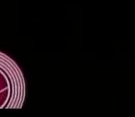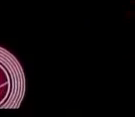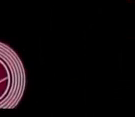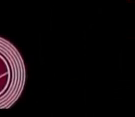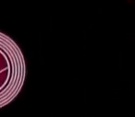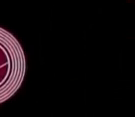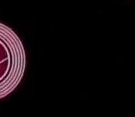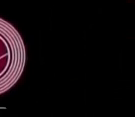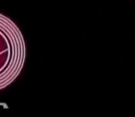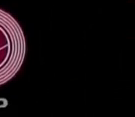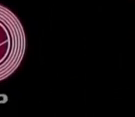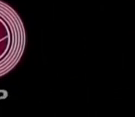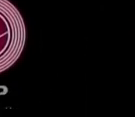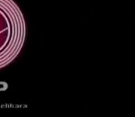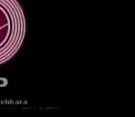Save Thank you.